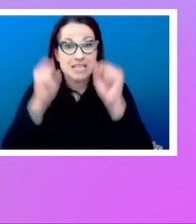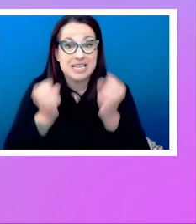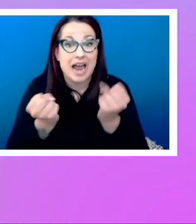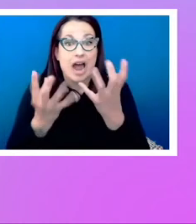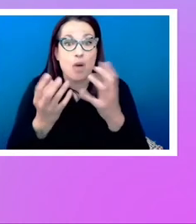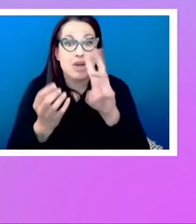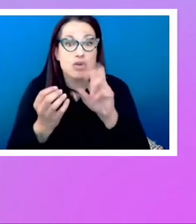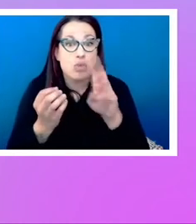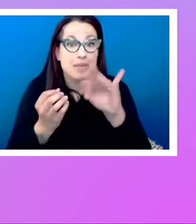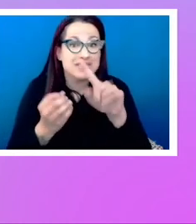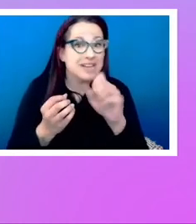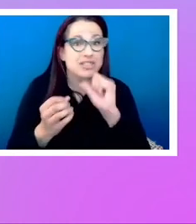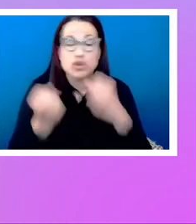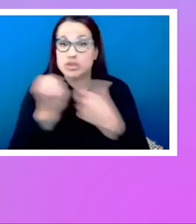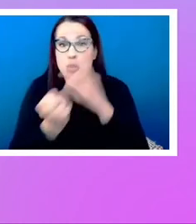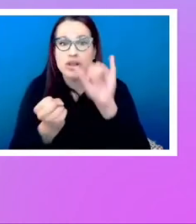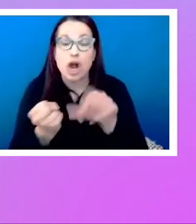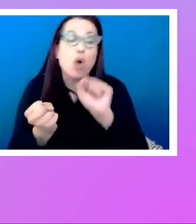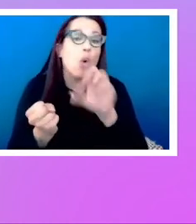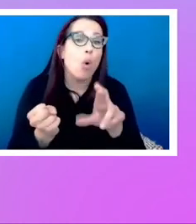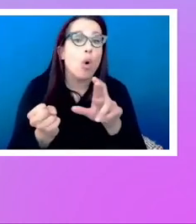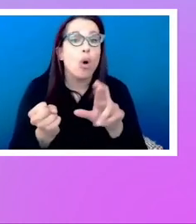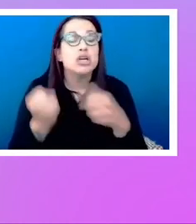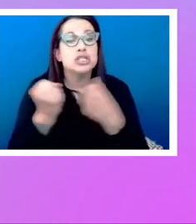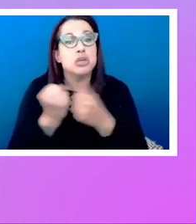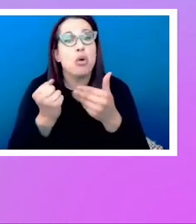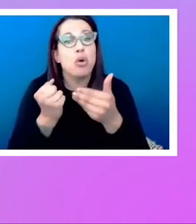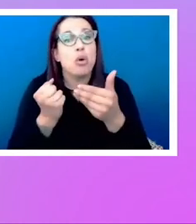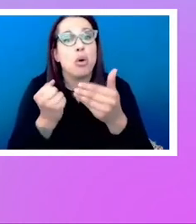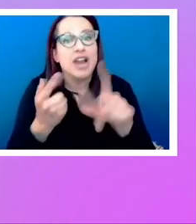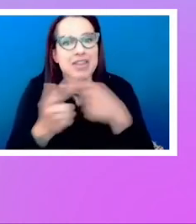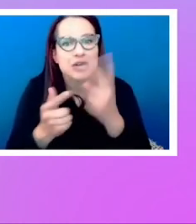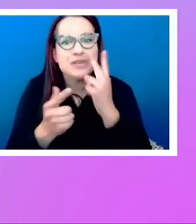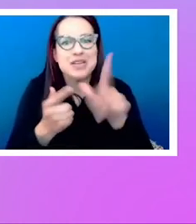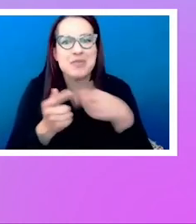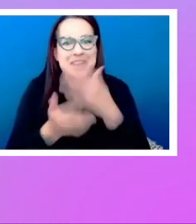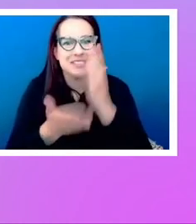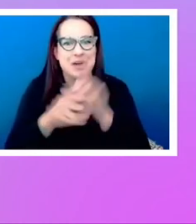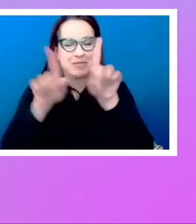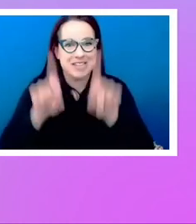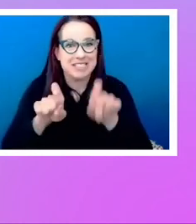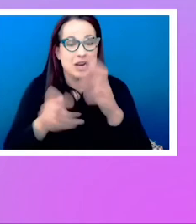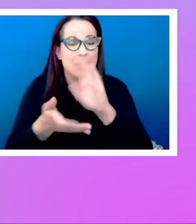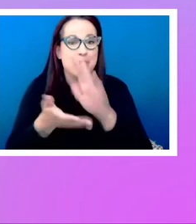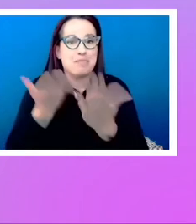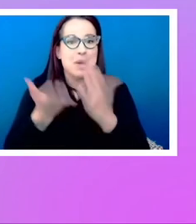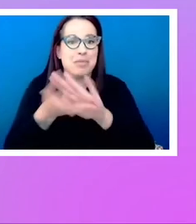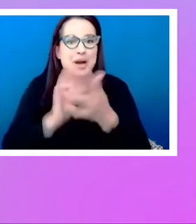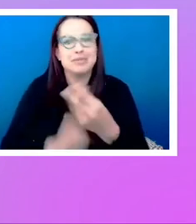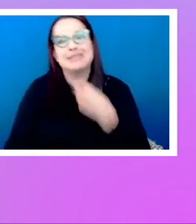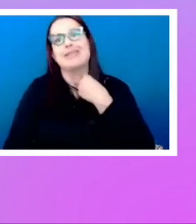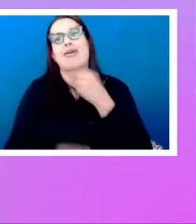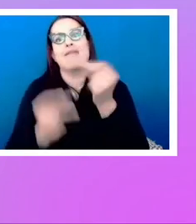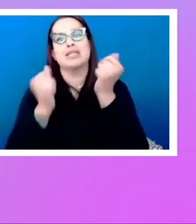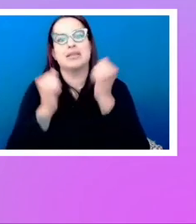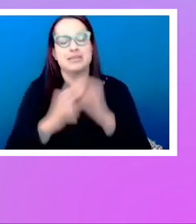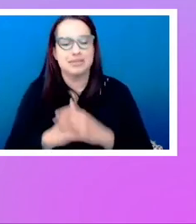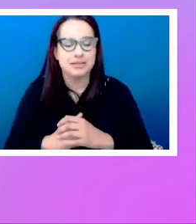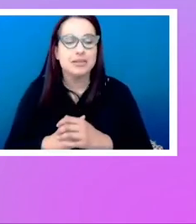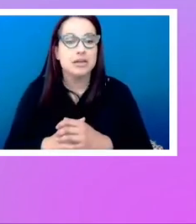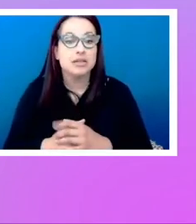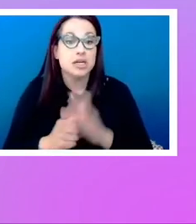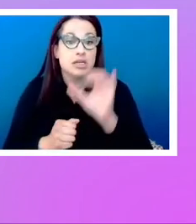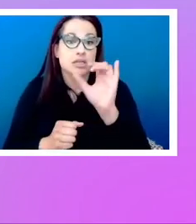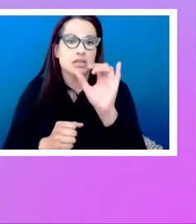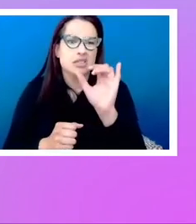Or they do for a while. And then can kind of see where they stop testing it. Because you just get stuck somewhere. that, you know, and so it's something